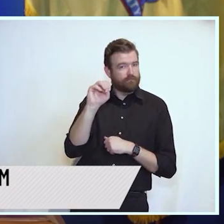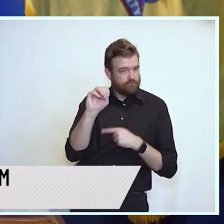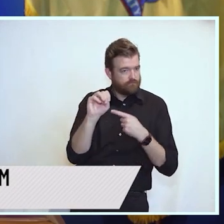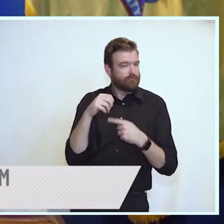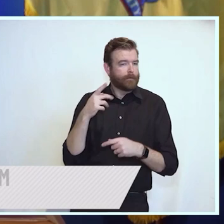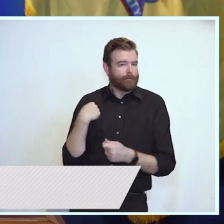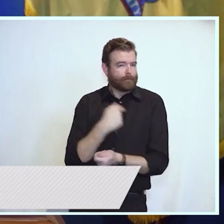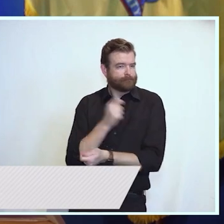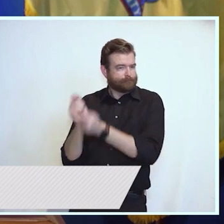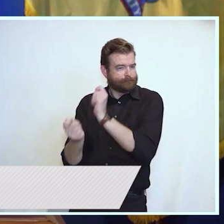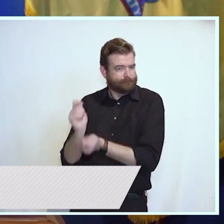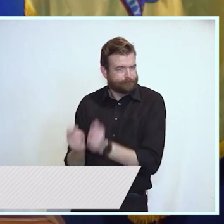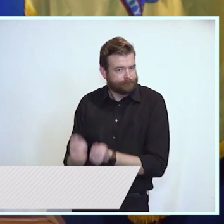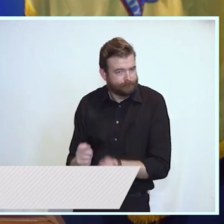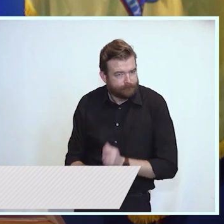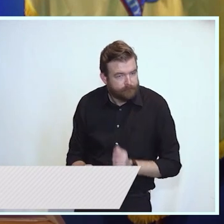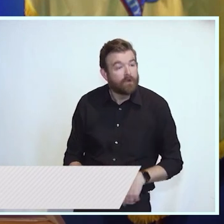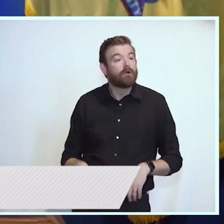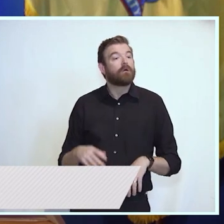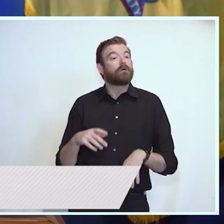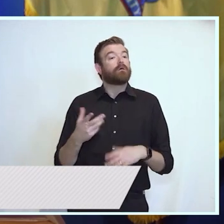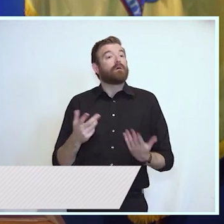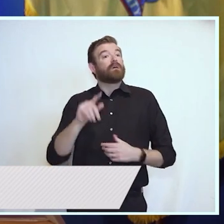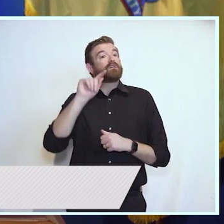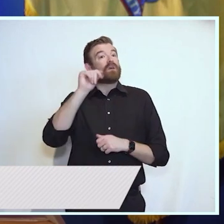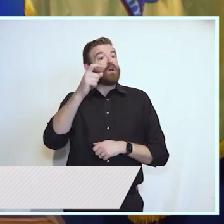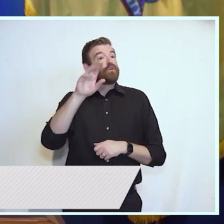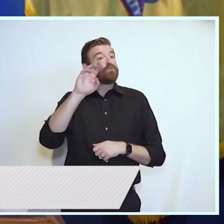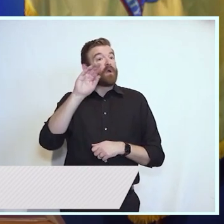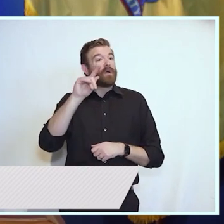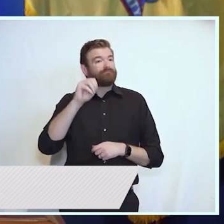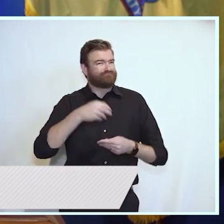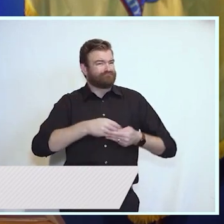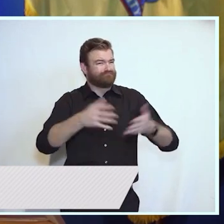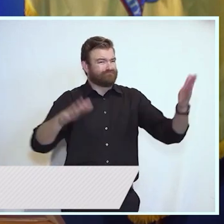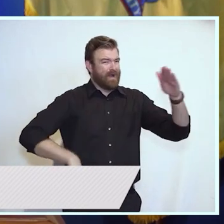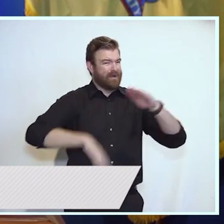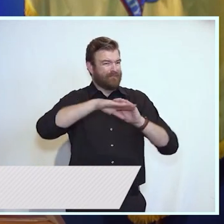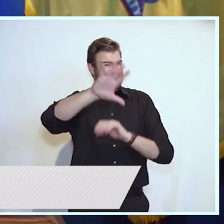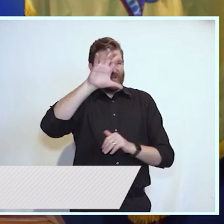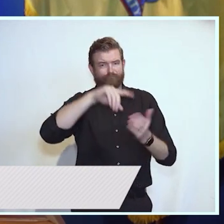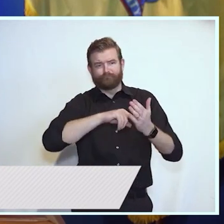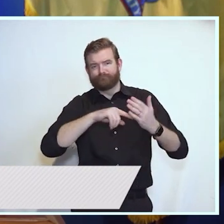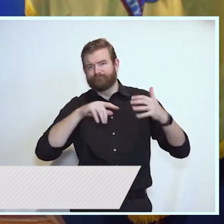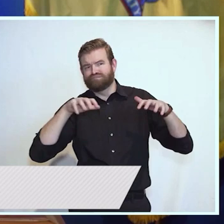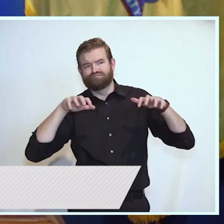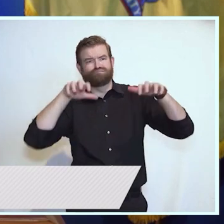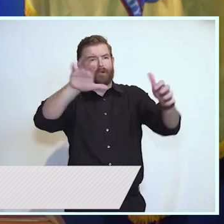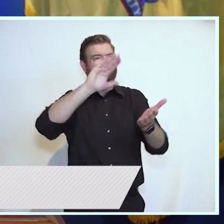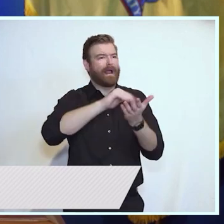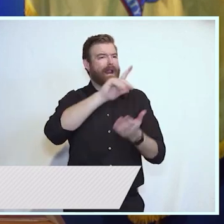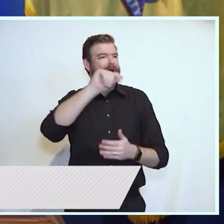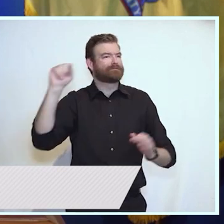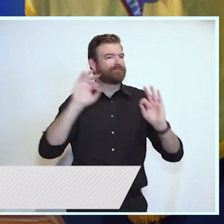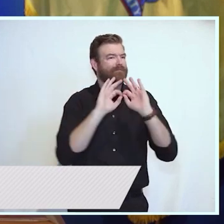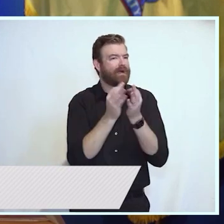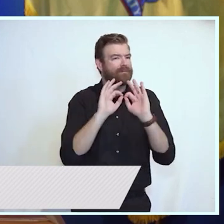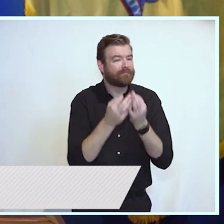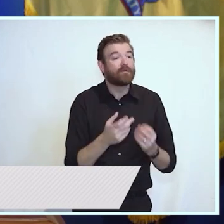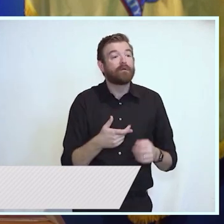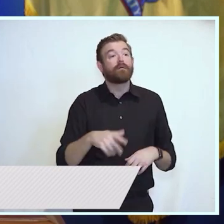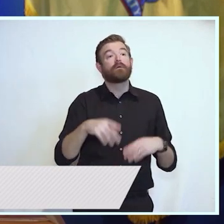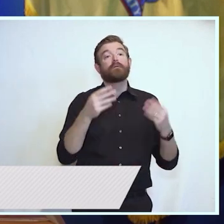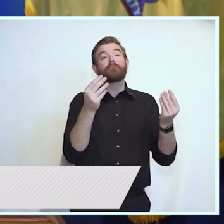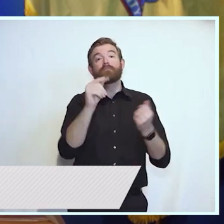middle-class families. We extended property tax deductions for veterans and service members, and God bless them all. We have